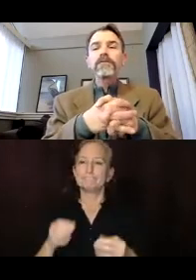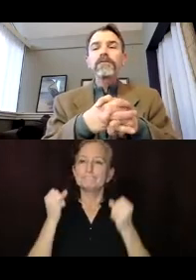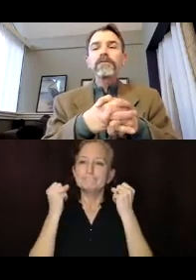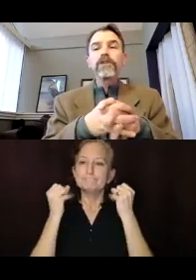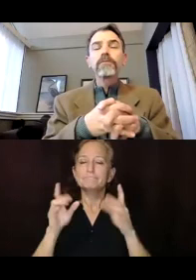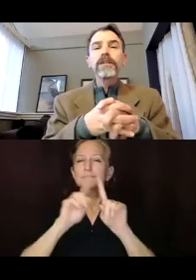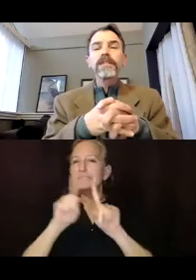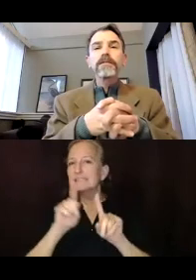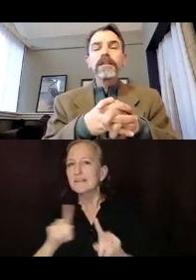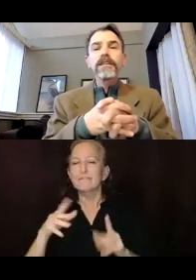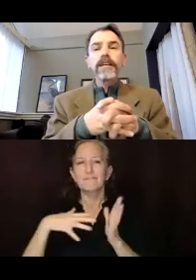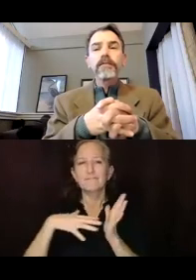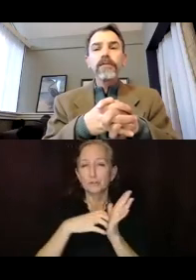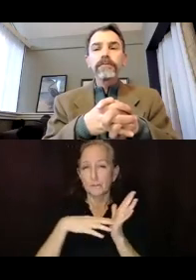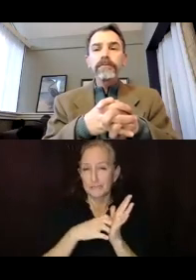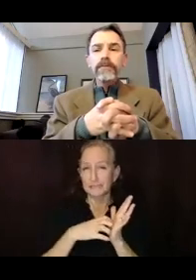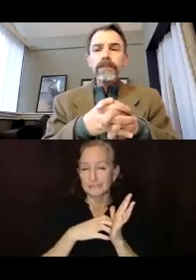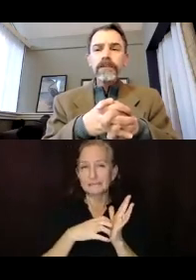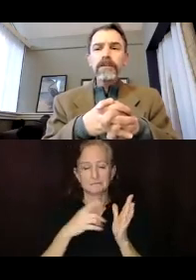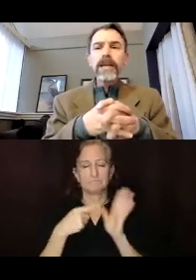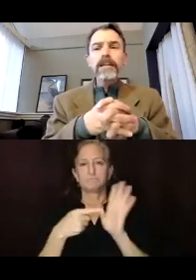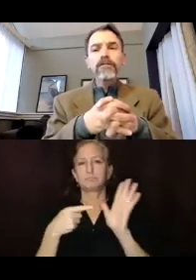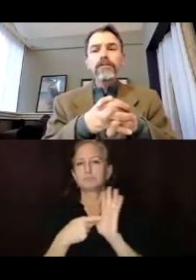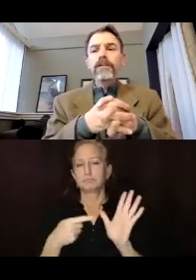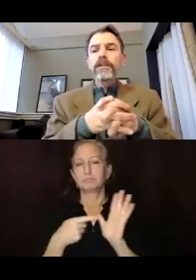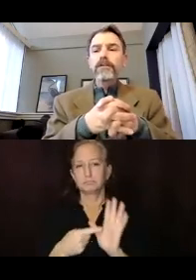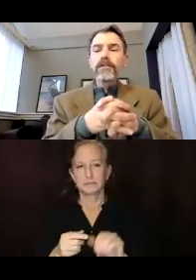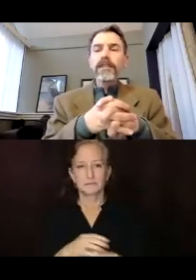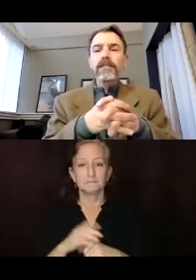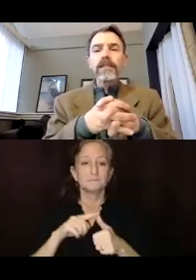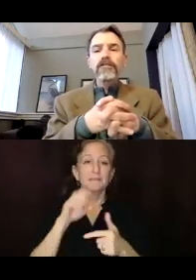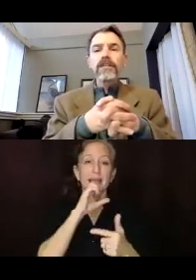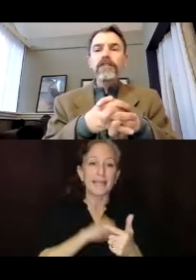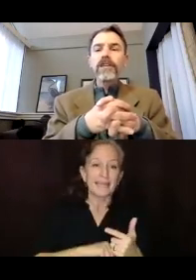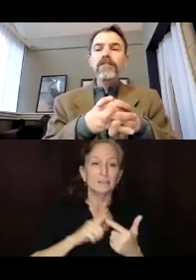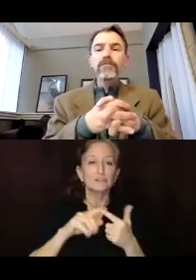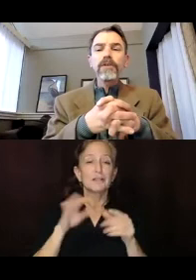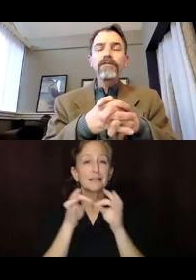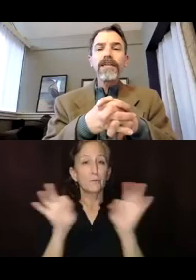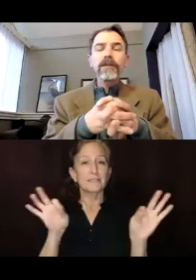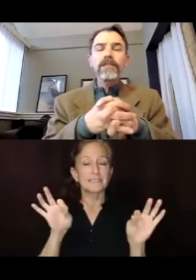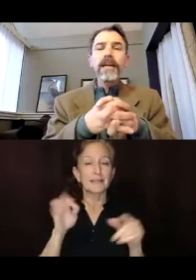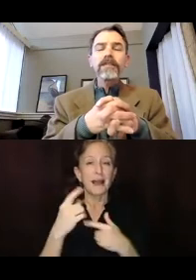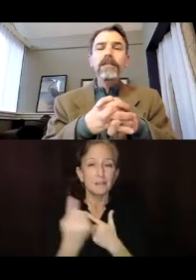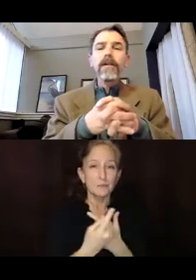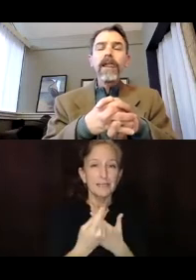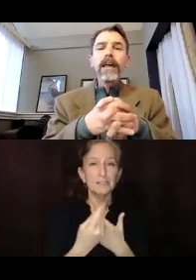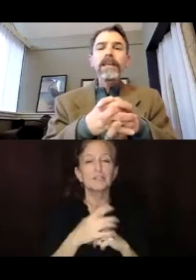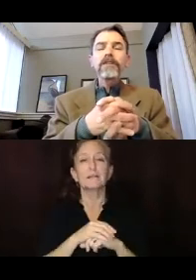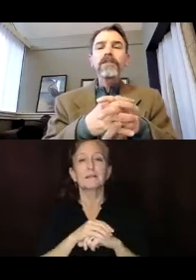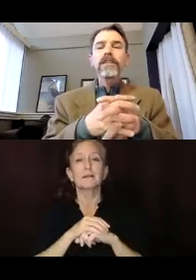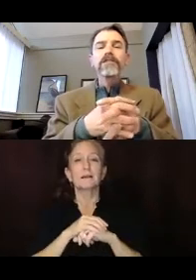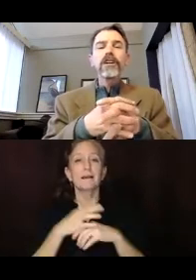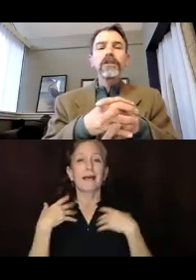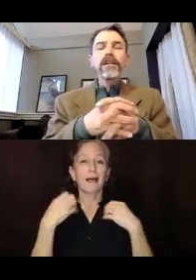lot number of different vulnerability indicators, age, linguistic isolation, education, poverty, health status. And